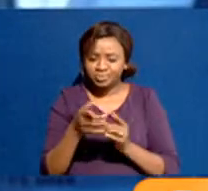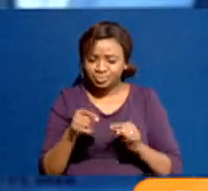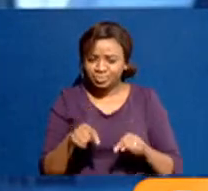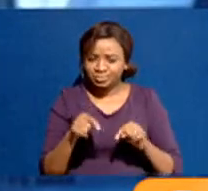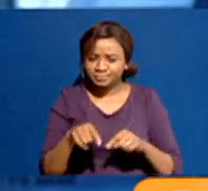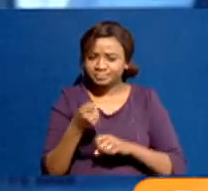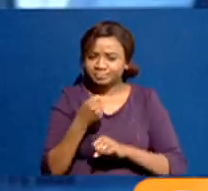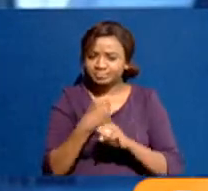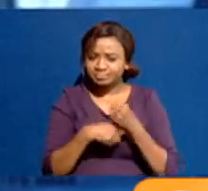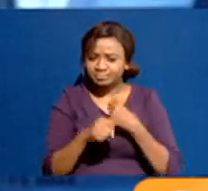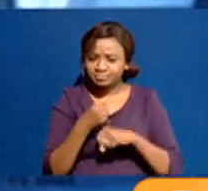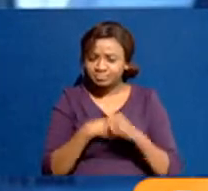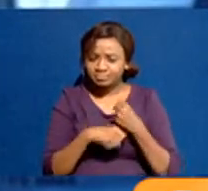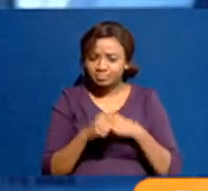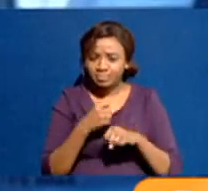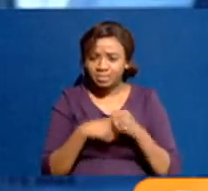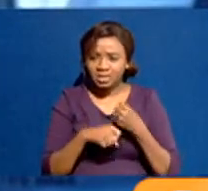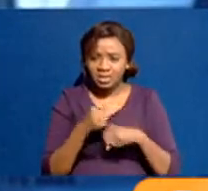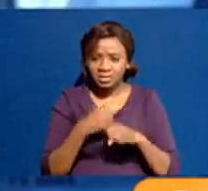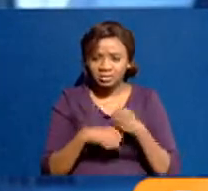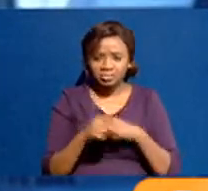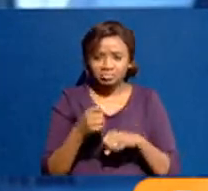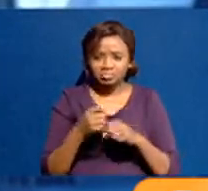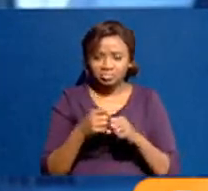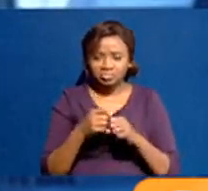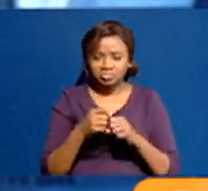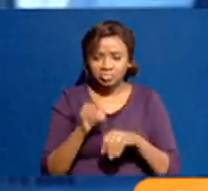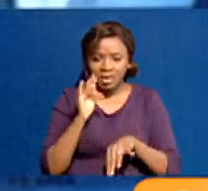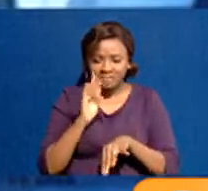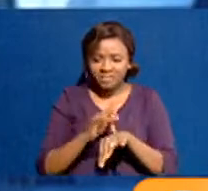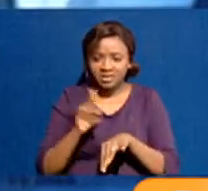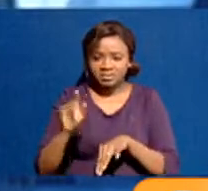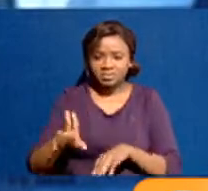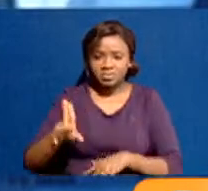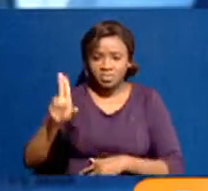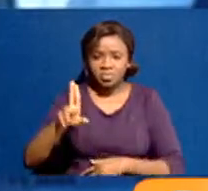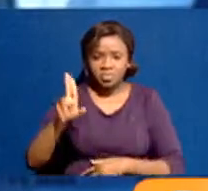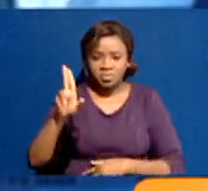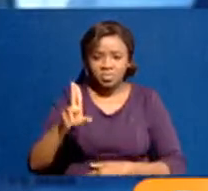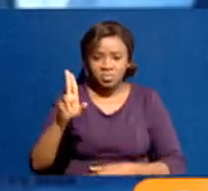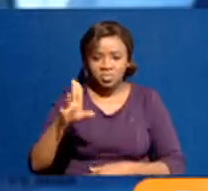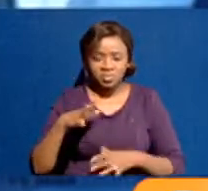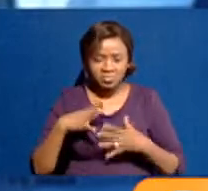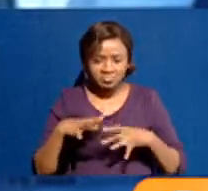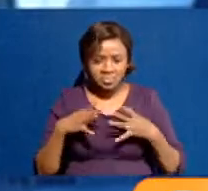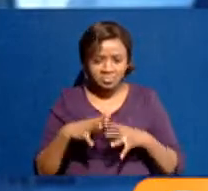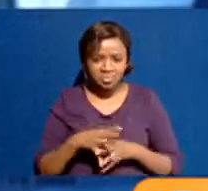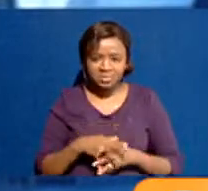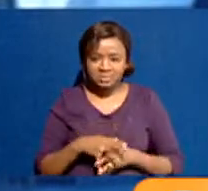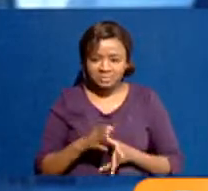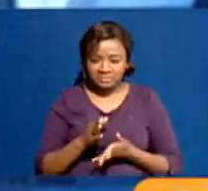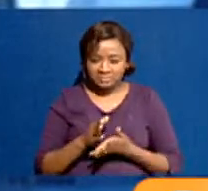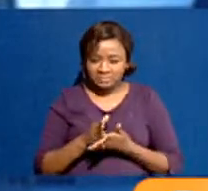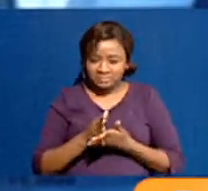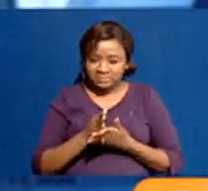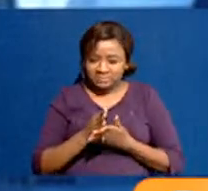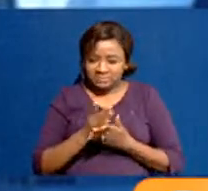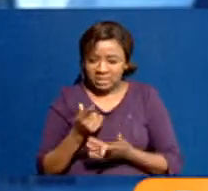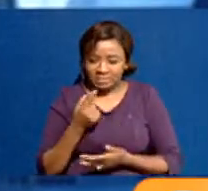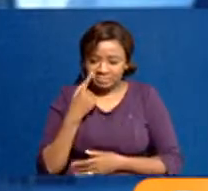against the former first family interests, you know, some of them were,